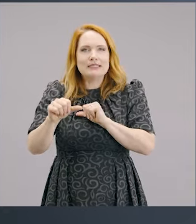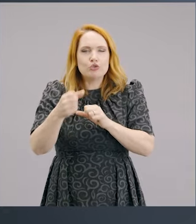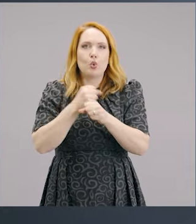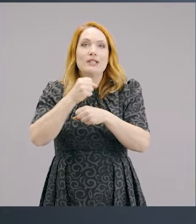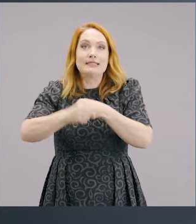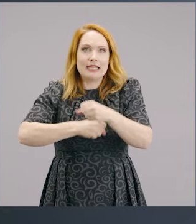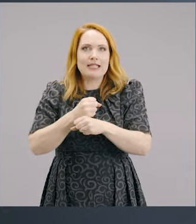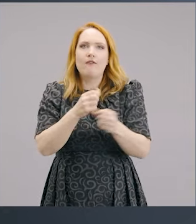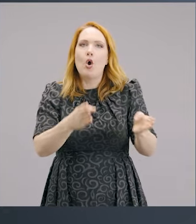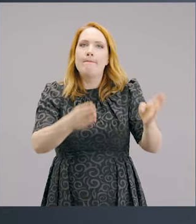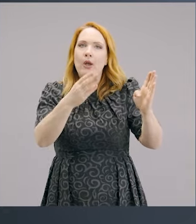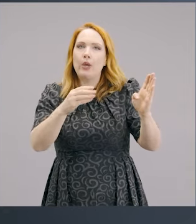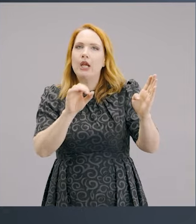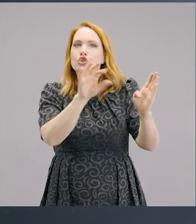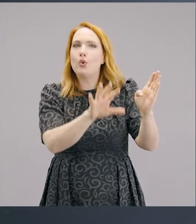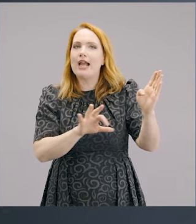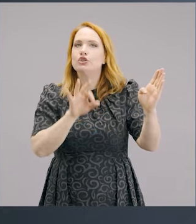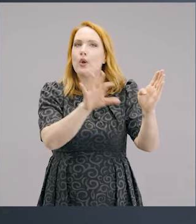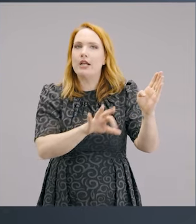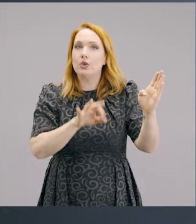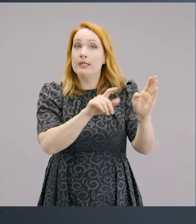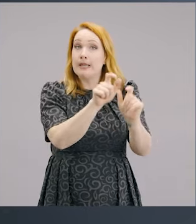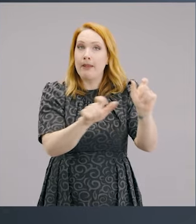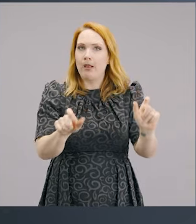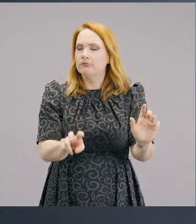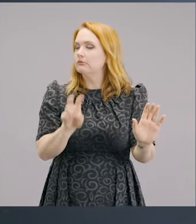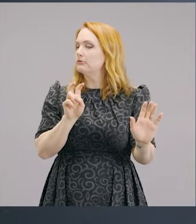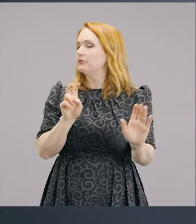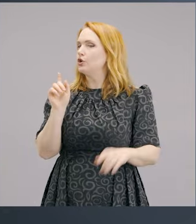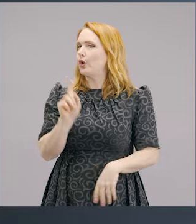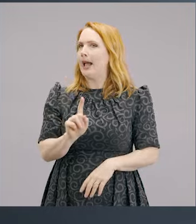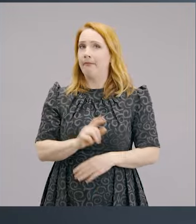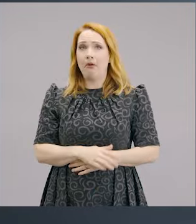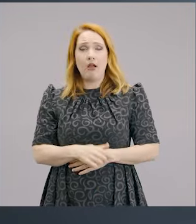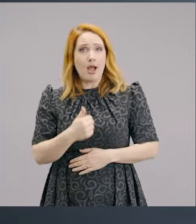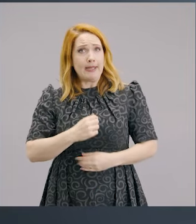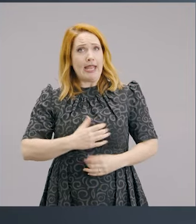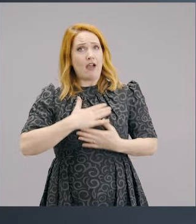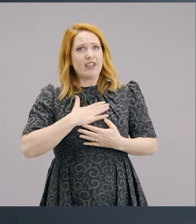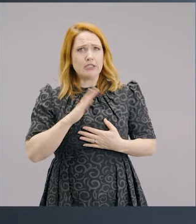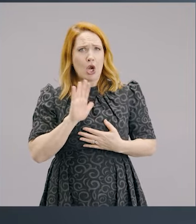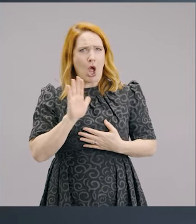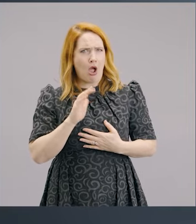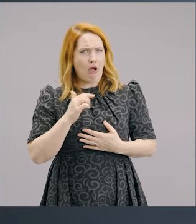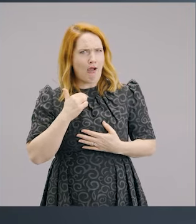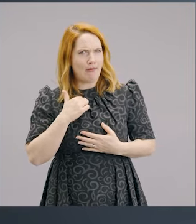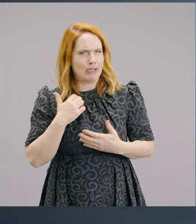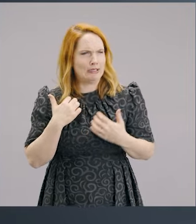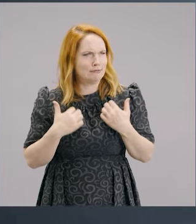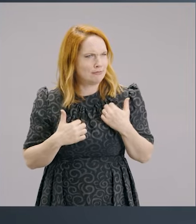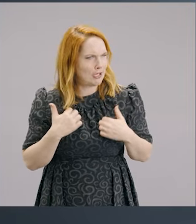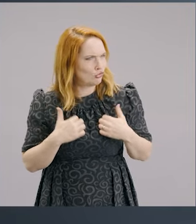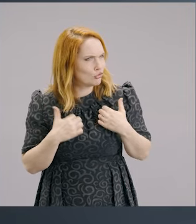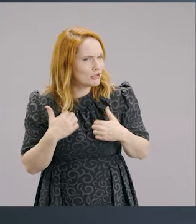bigger series or we have a season where we give towards buildings, there are people that just don't come. And it doesn't offend me or hurt me, it just